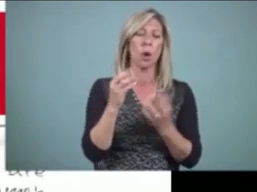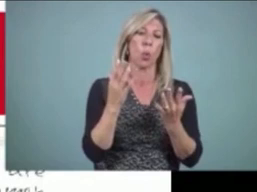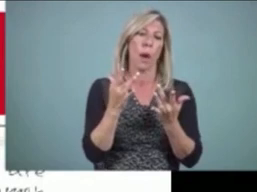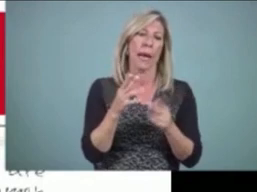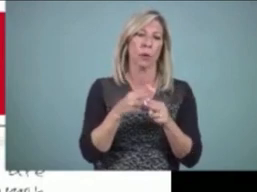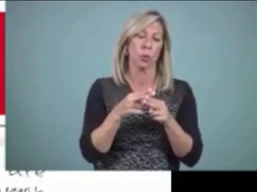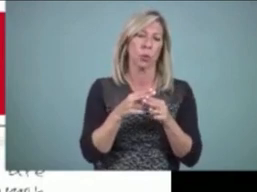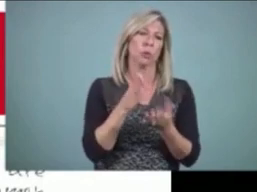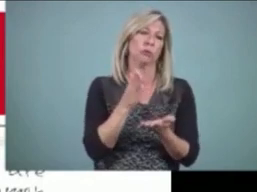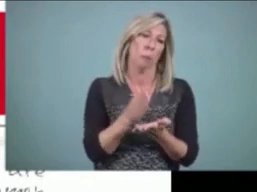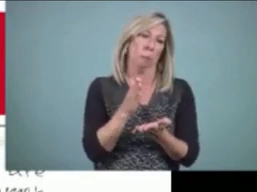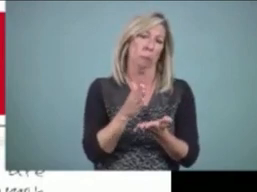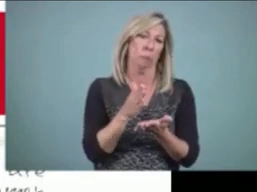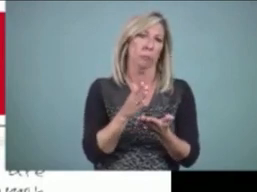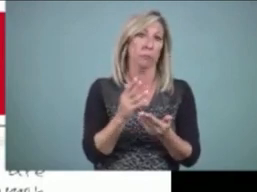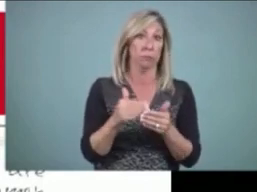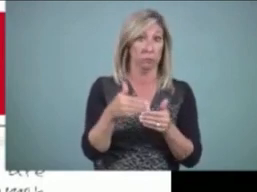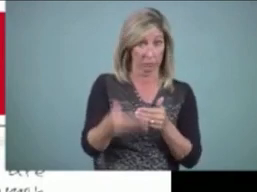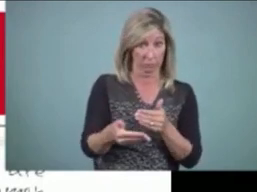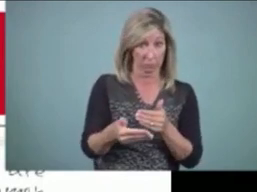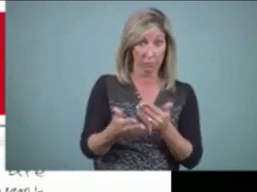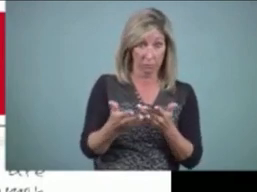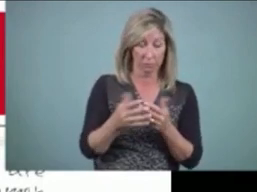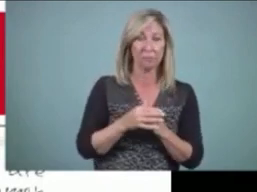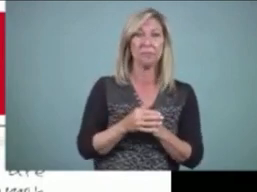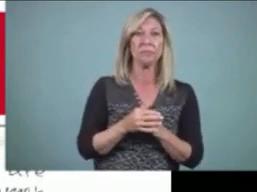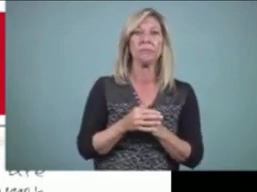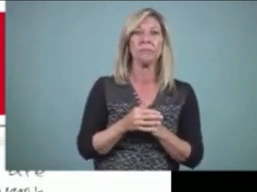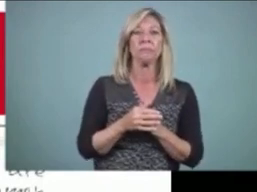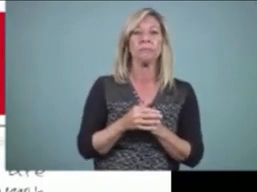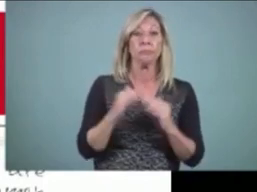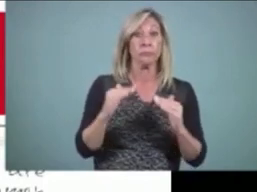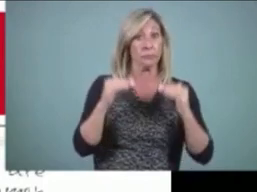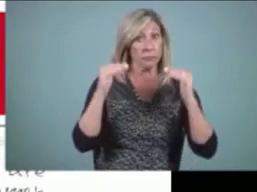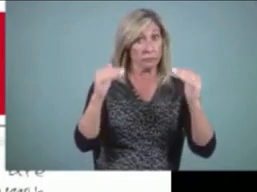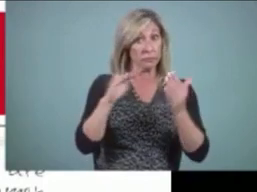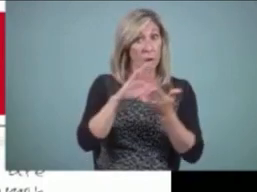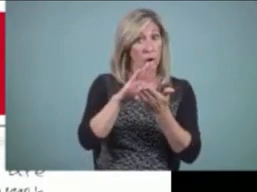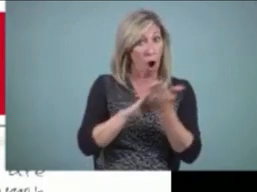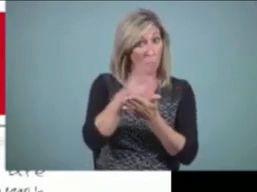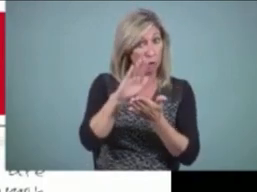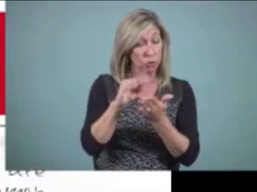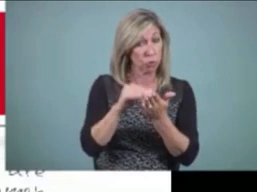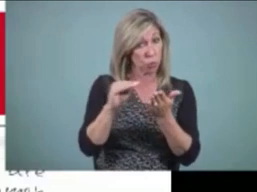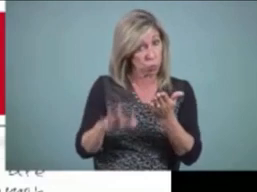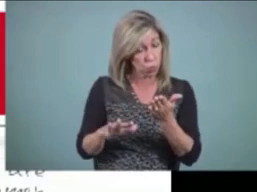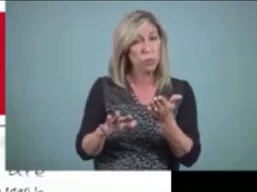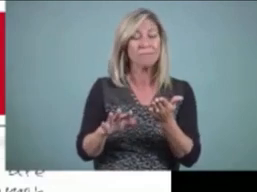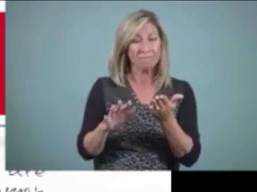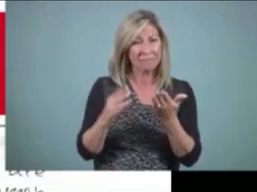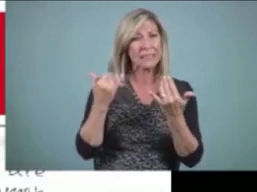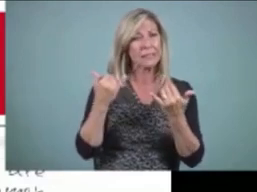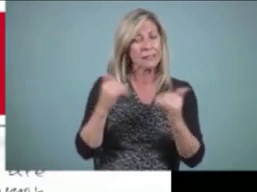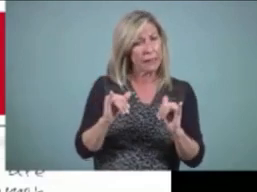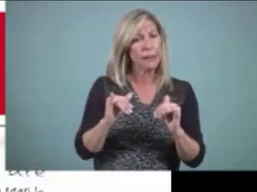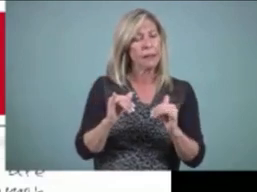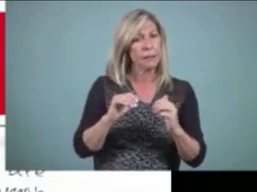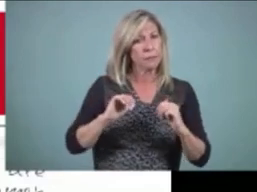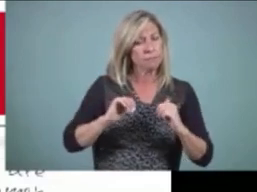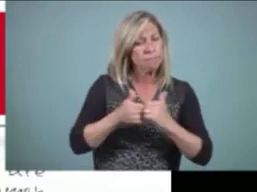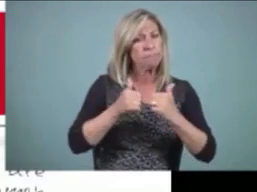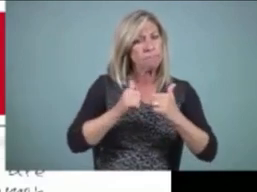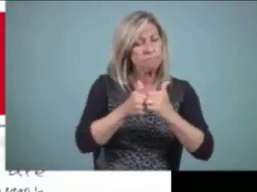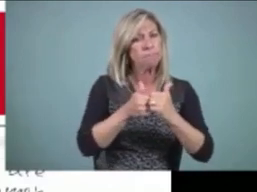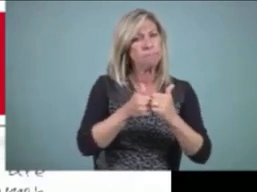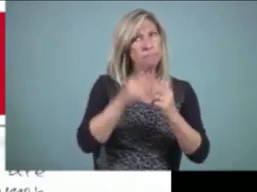And even as students move into the college years, historically, they still have faced those challenges with getting ideas